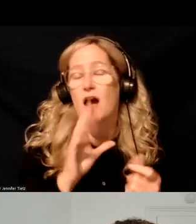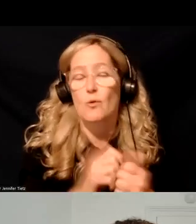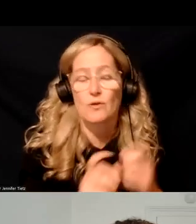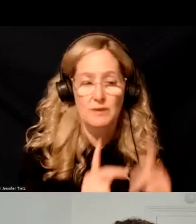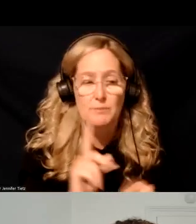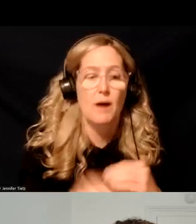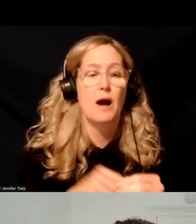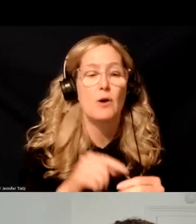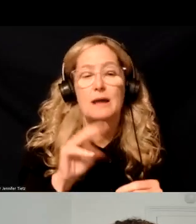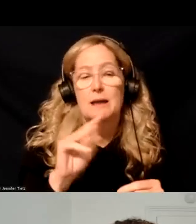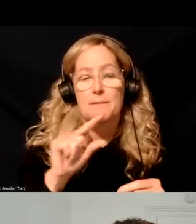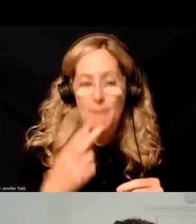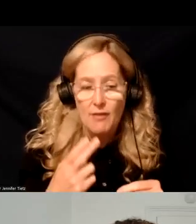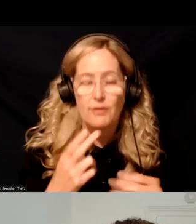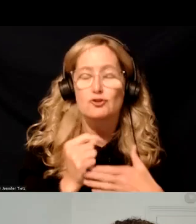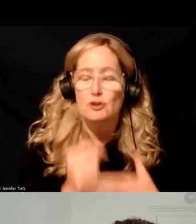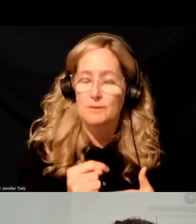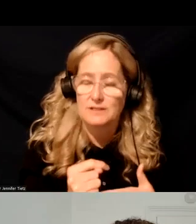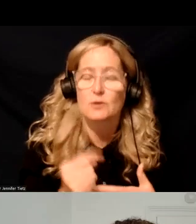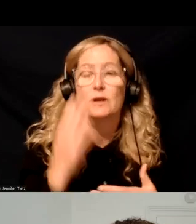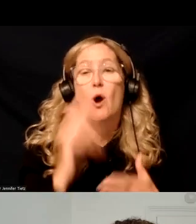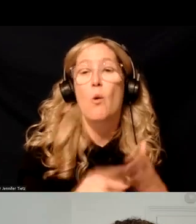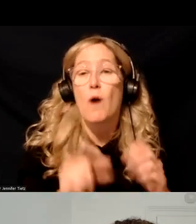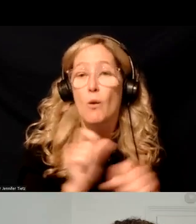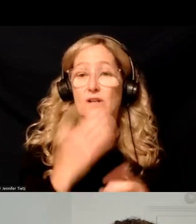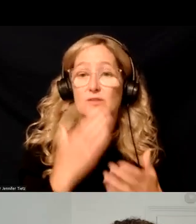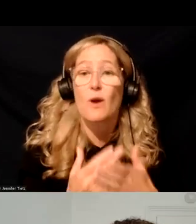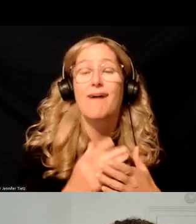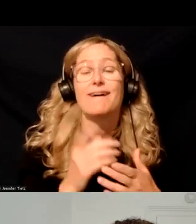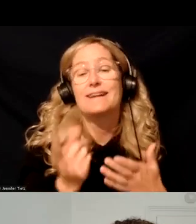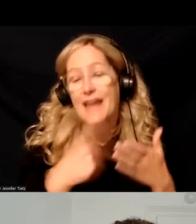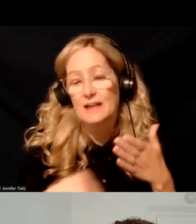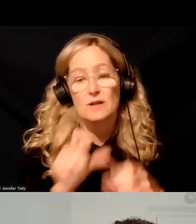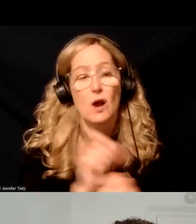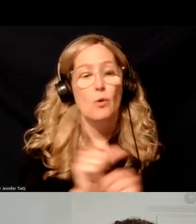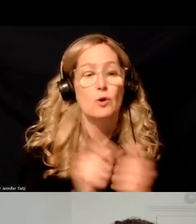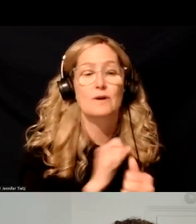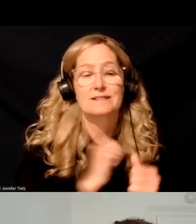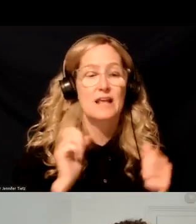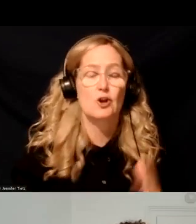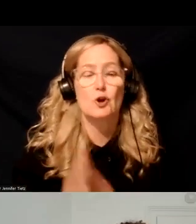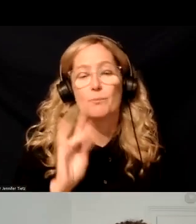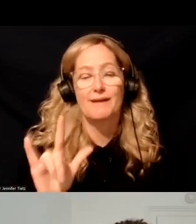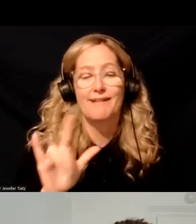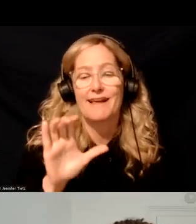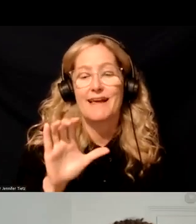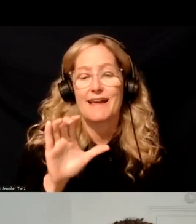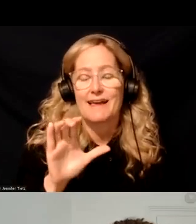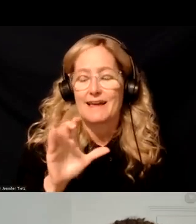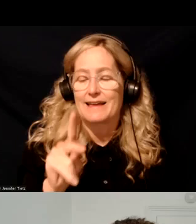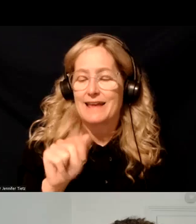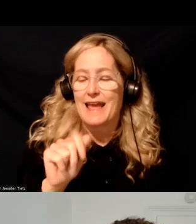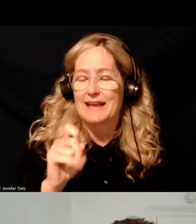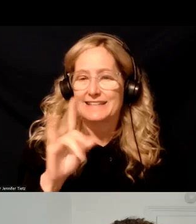about MAT treatment. So we know it's working. And next week I will be meeting with Senator Bill Cassidy, who's the, um, ranking